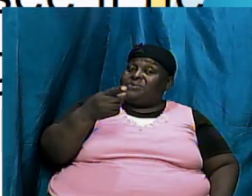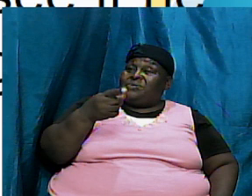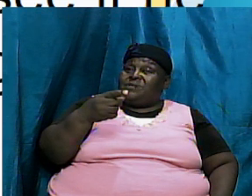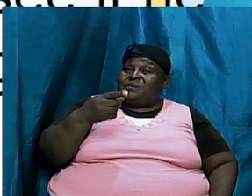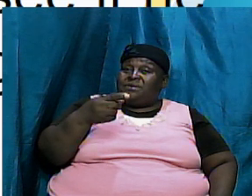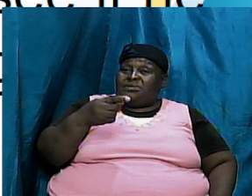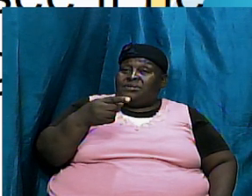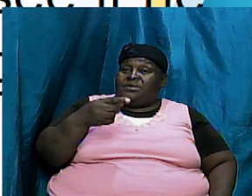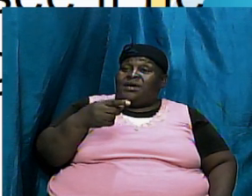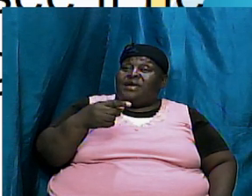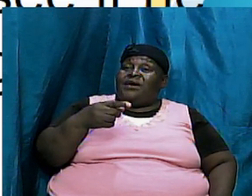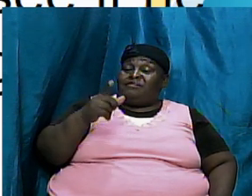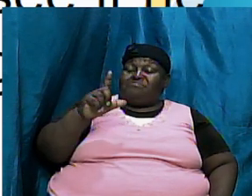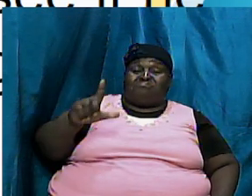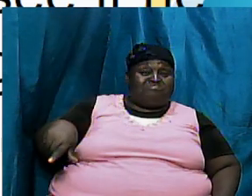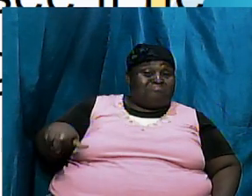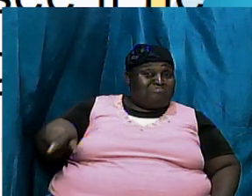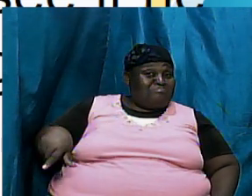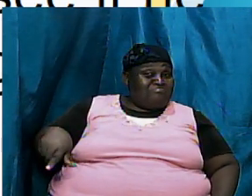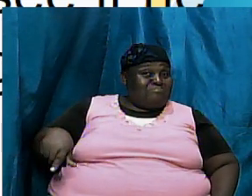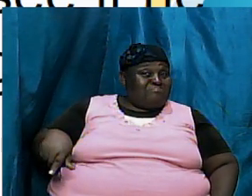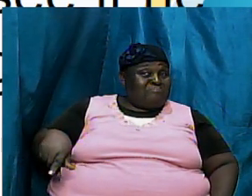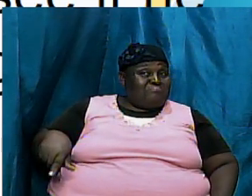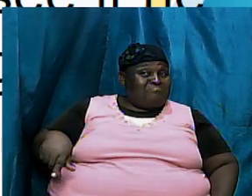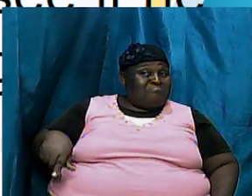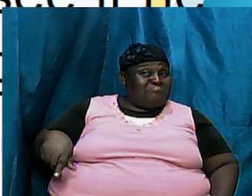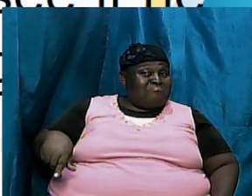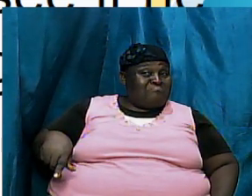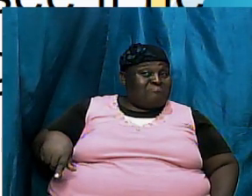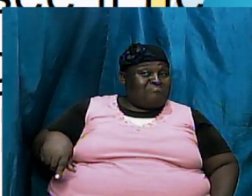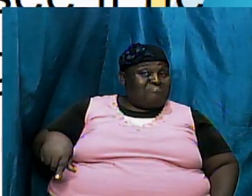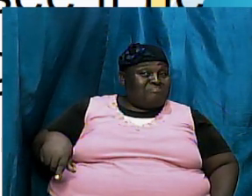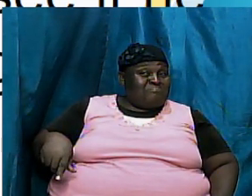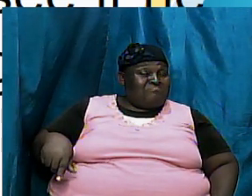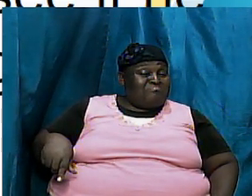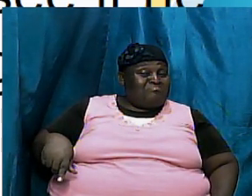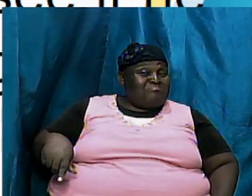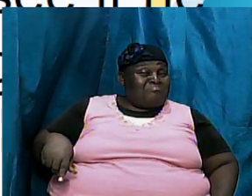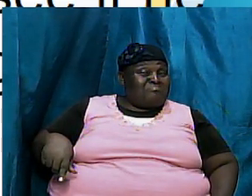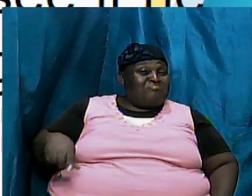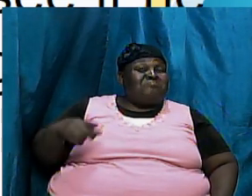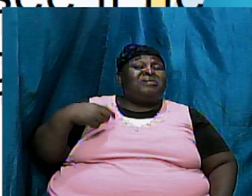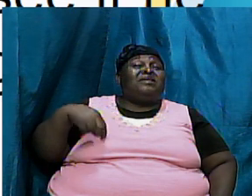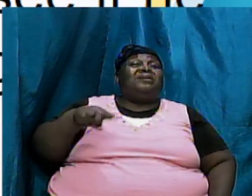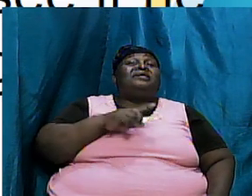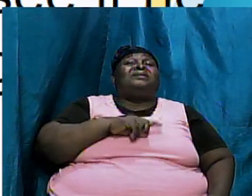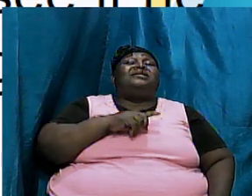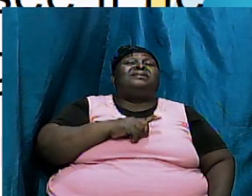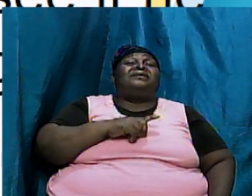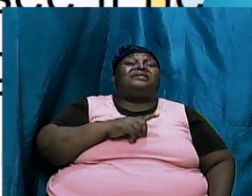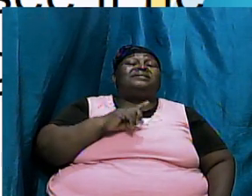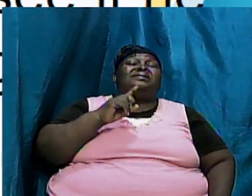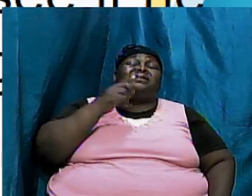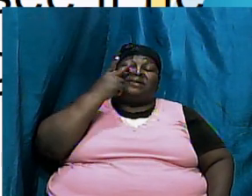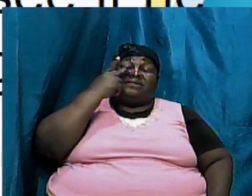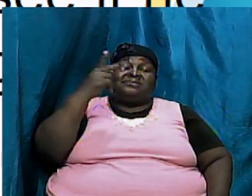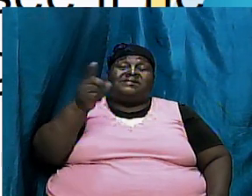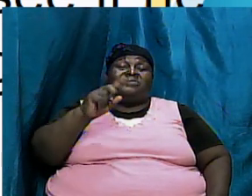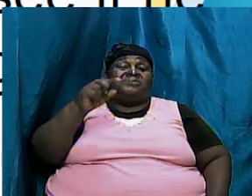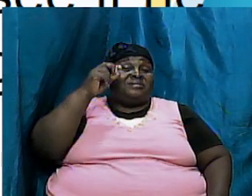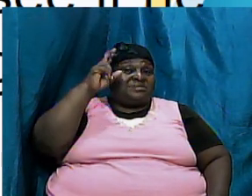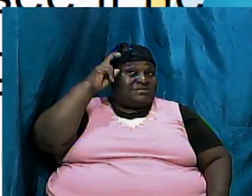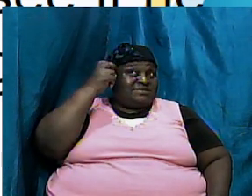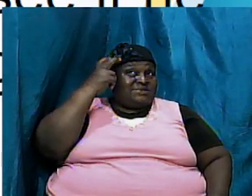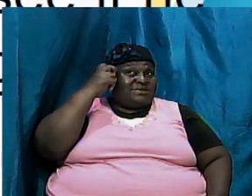and then later on see we are coming over to the fall now in chapter three we are going to see where Satan spoke